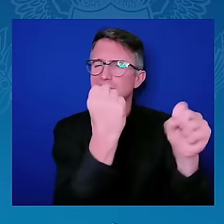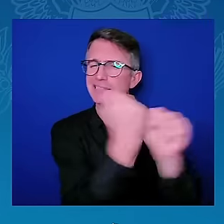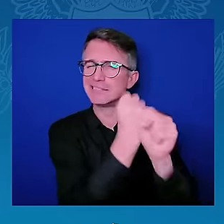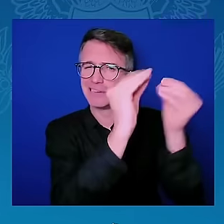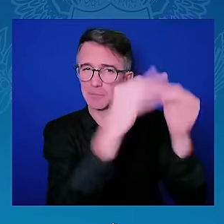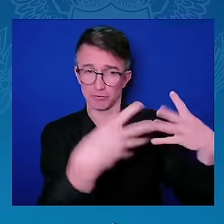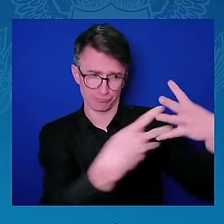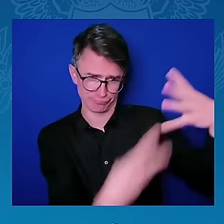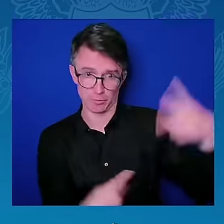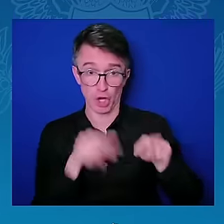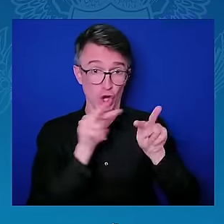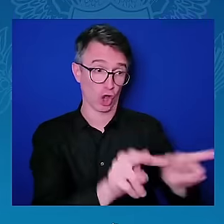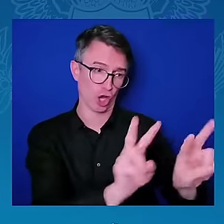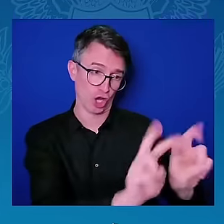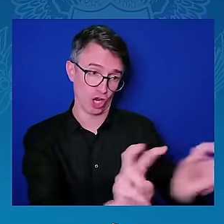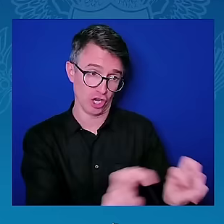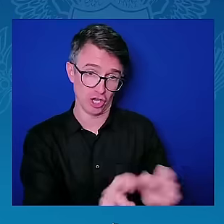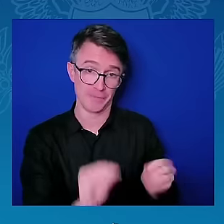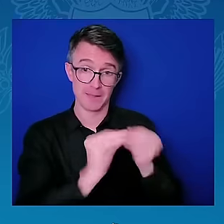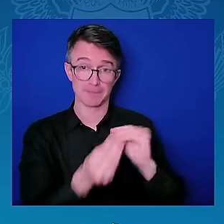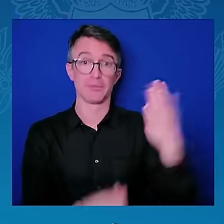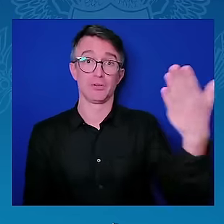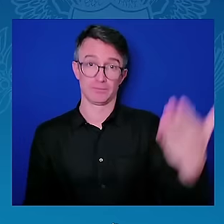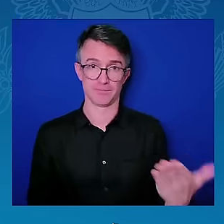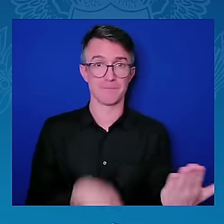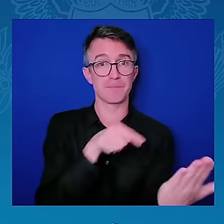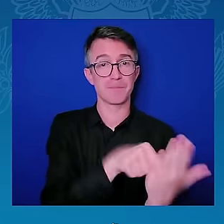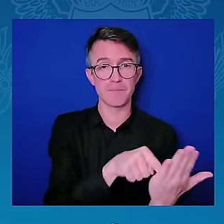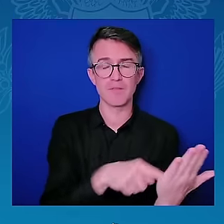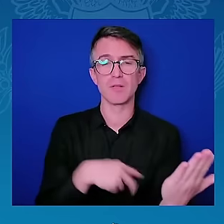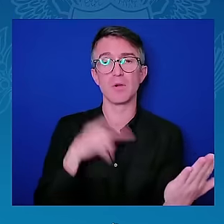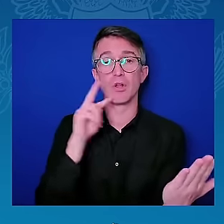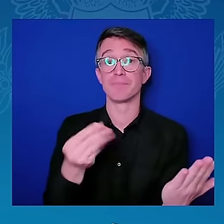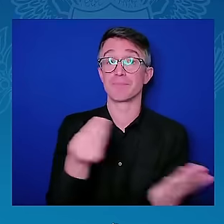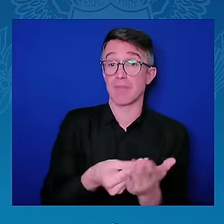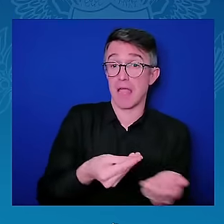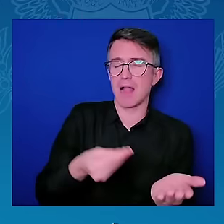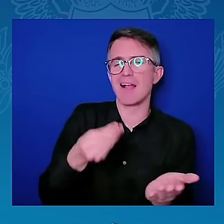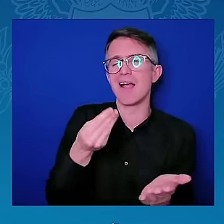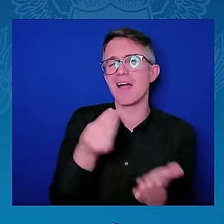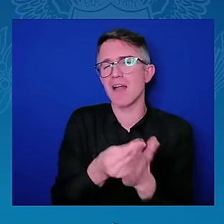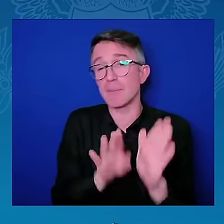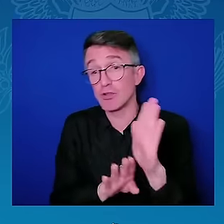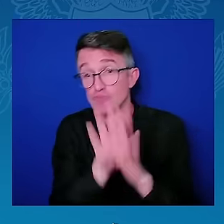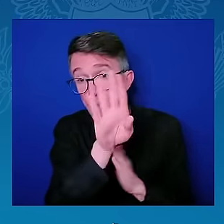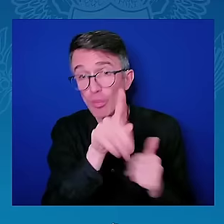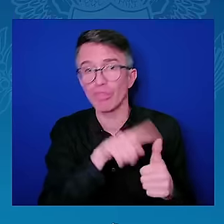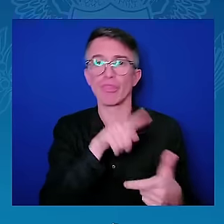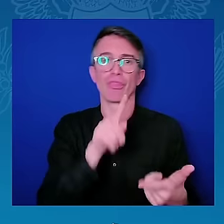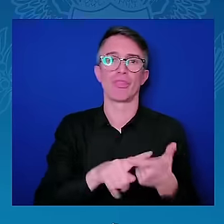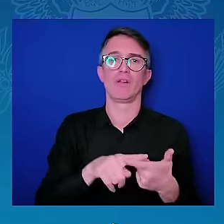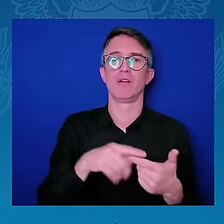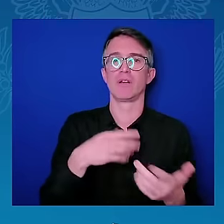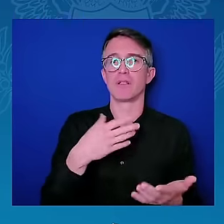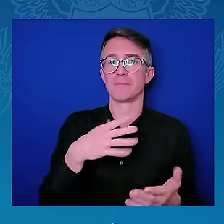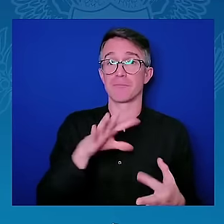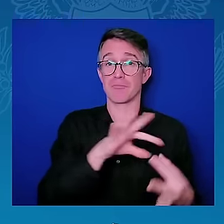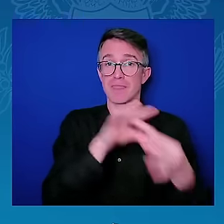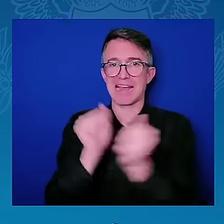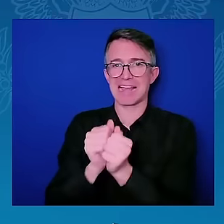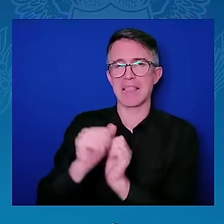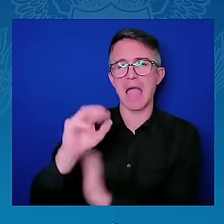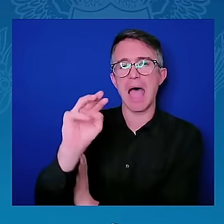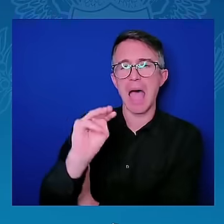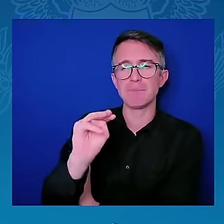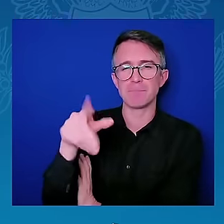my mother who has not been to school. She operates M-Pesa. She knows how to do it, you know. So that's what